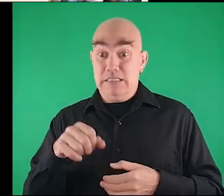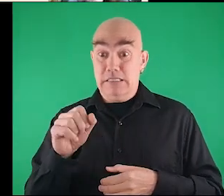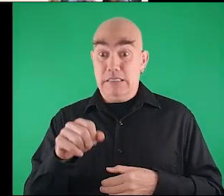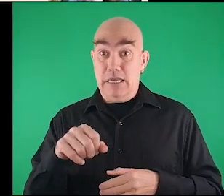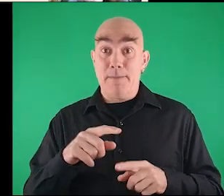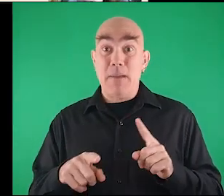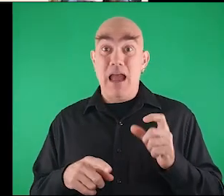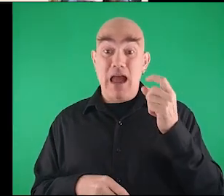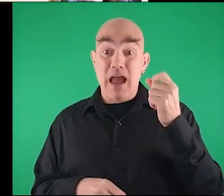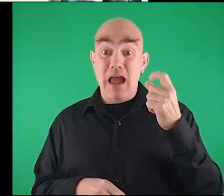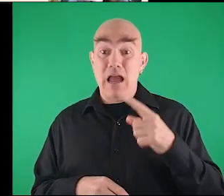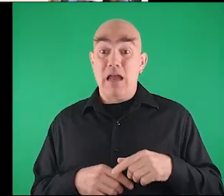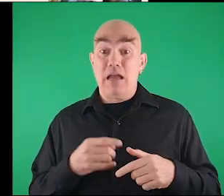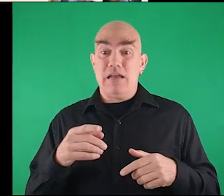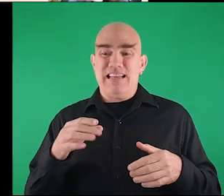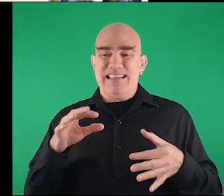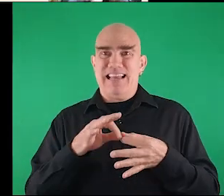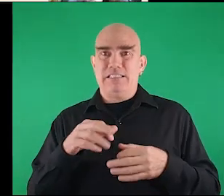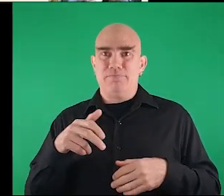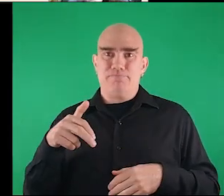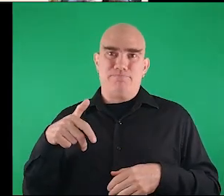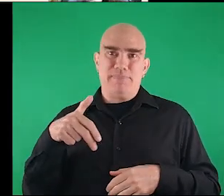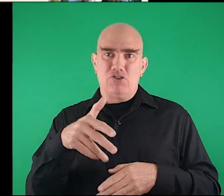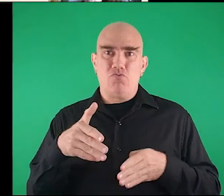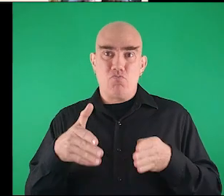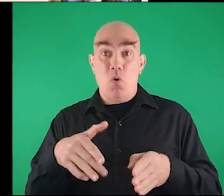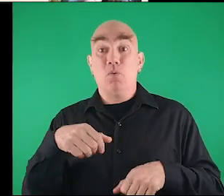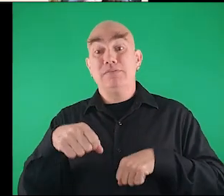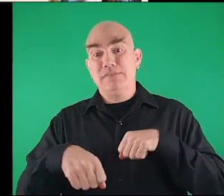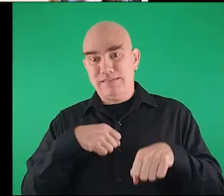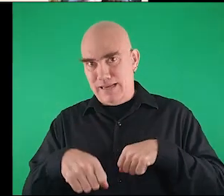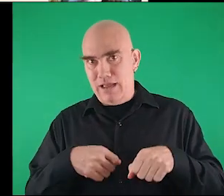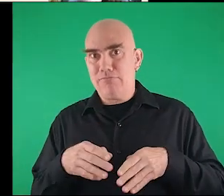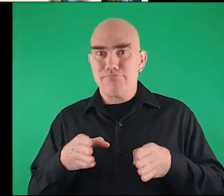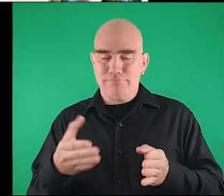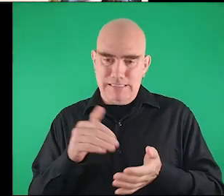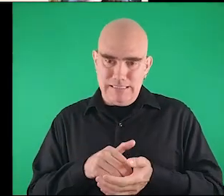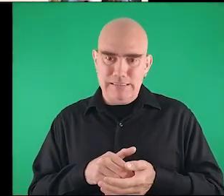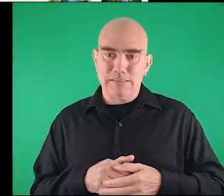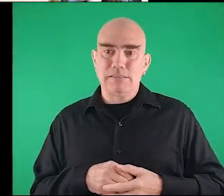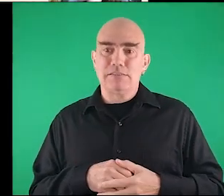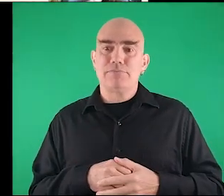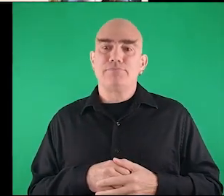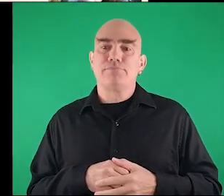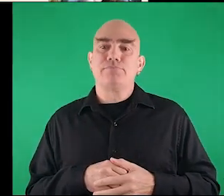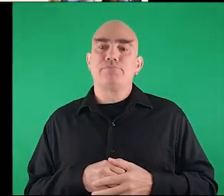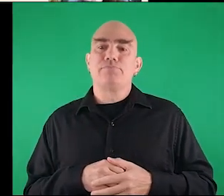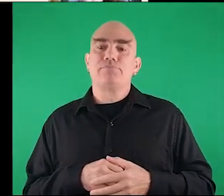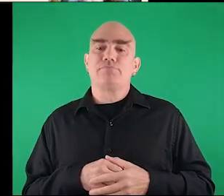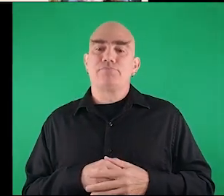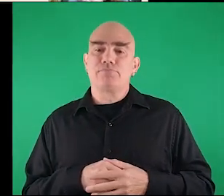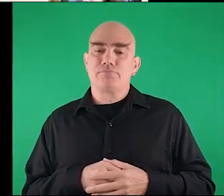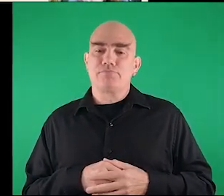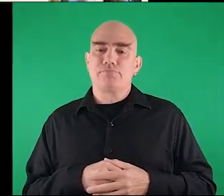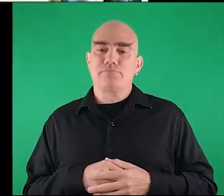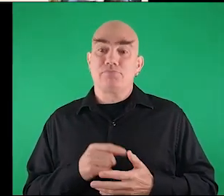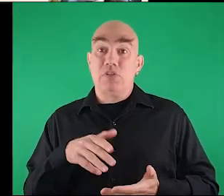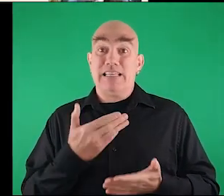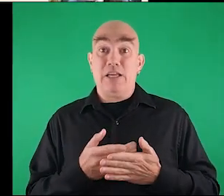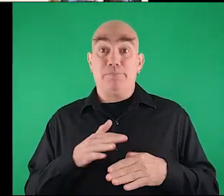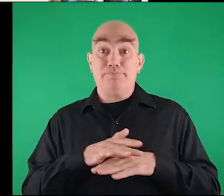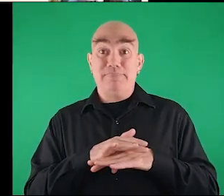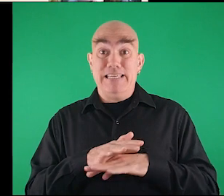connecting but here a connecting um pedestrian road the cycle again